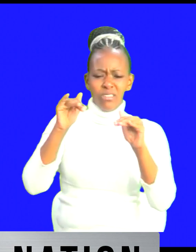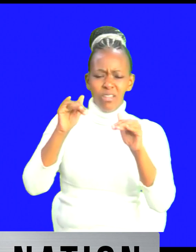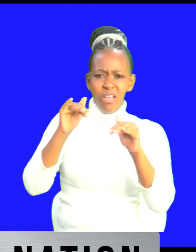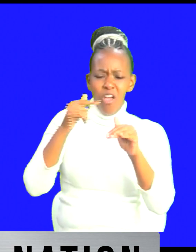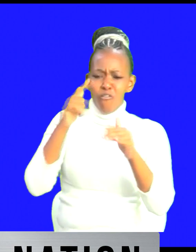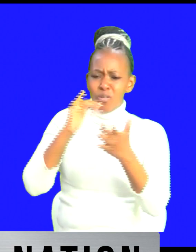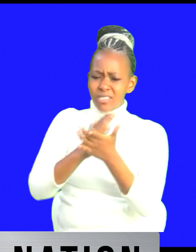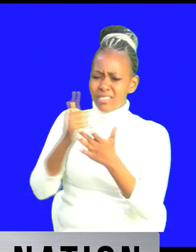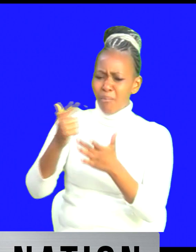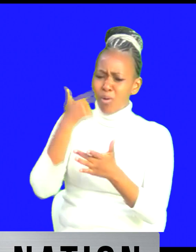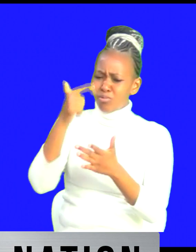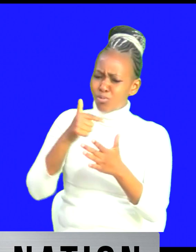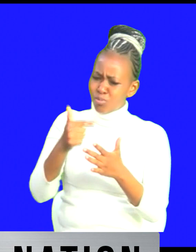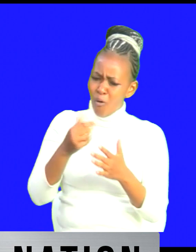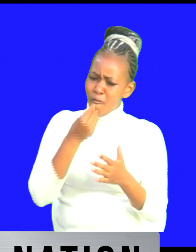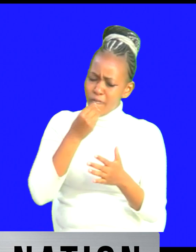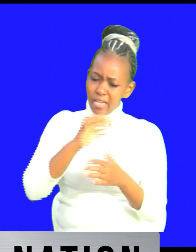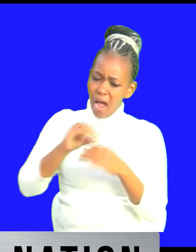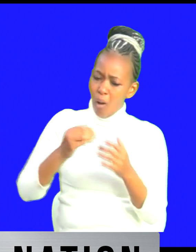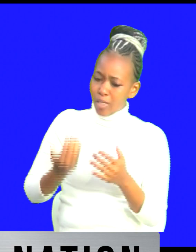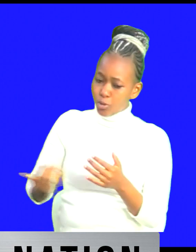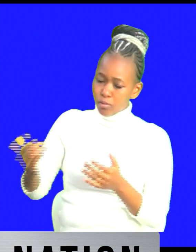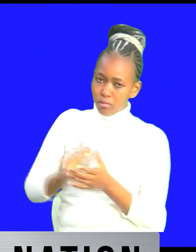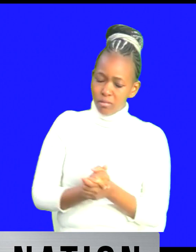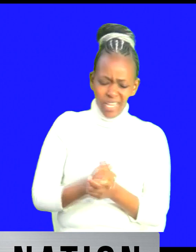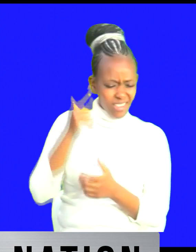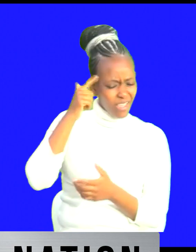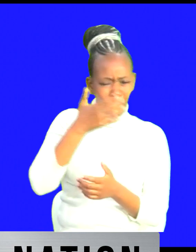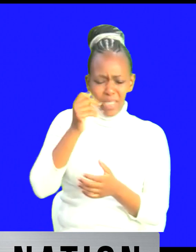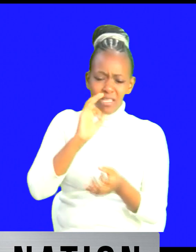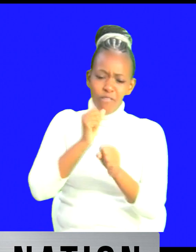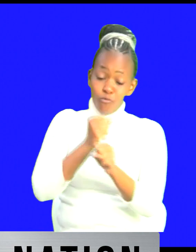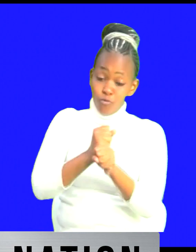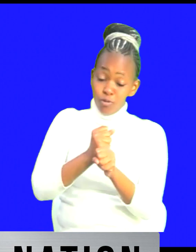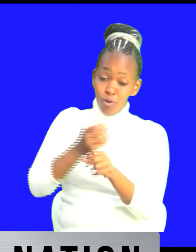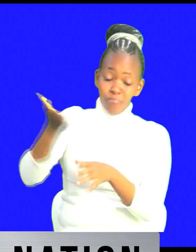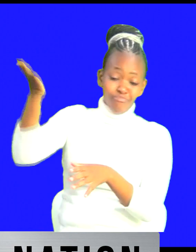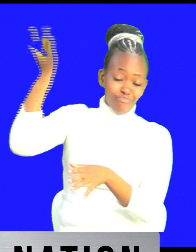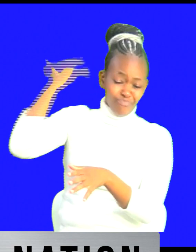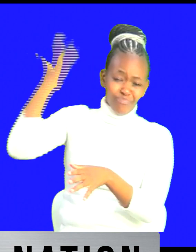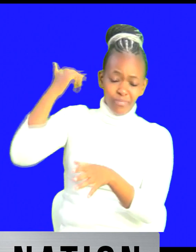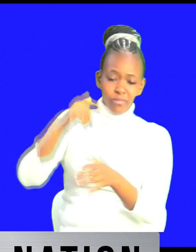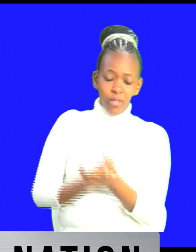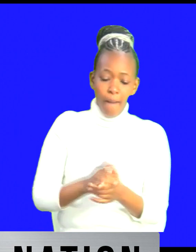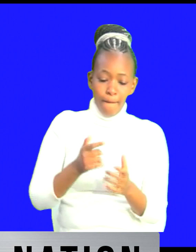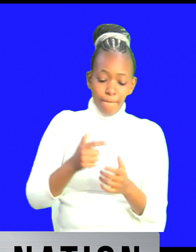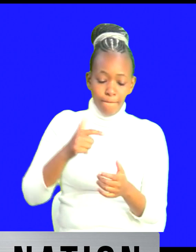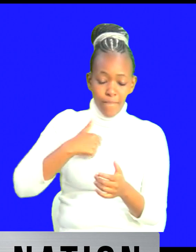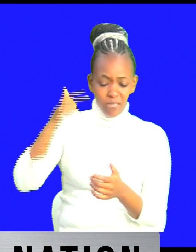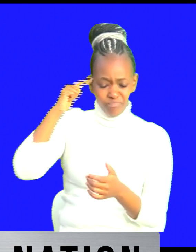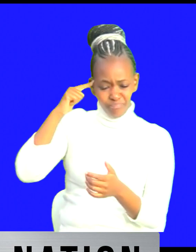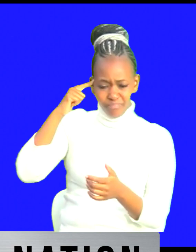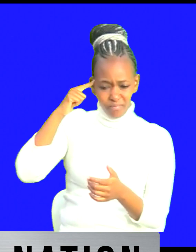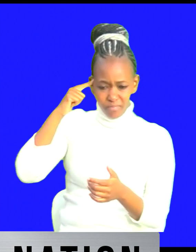somebody should have done it in the long time ago well jona i think uh in my perspective having